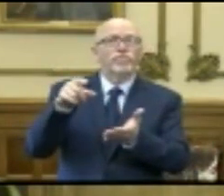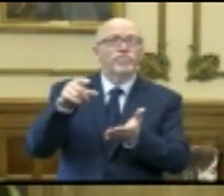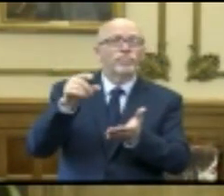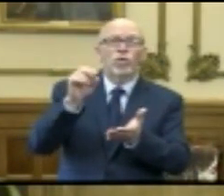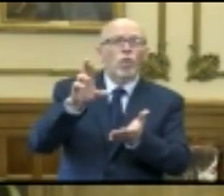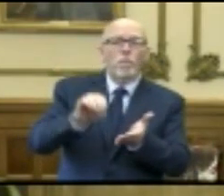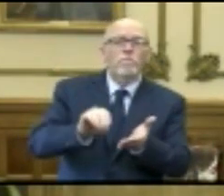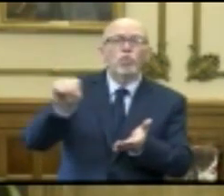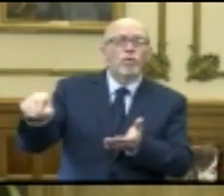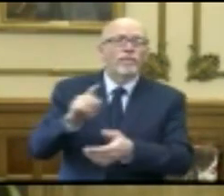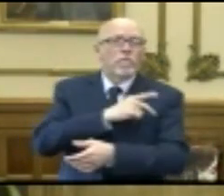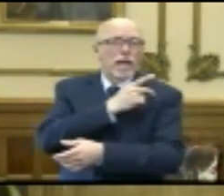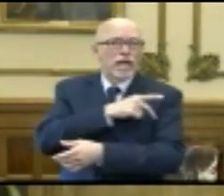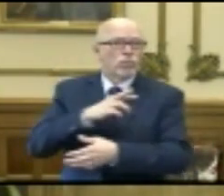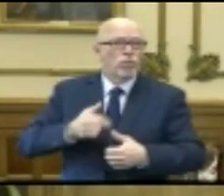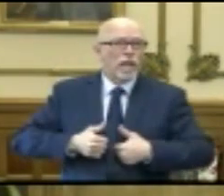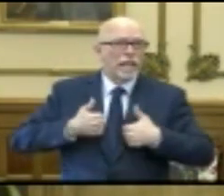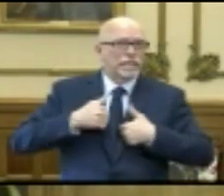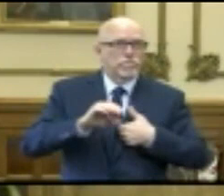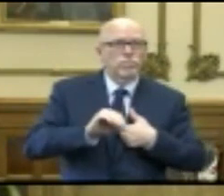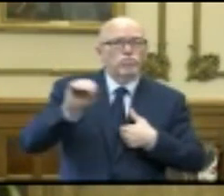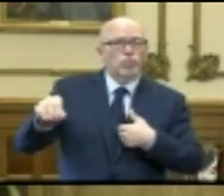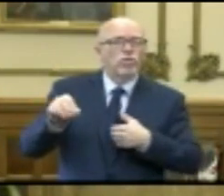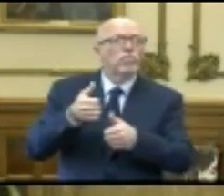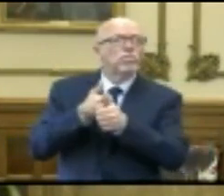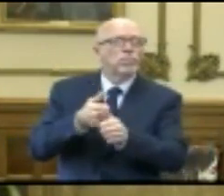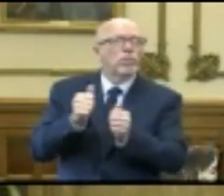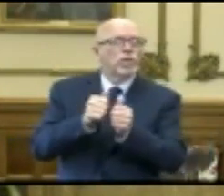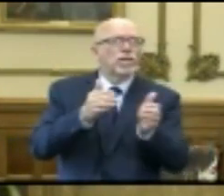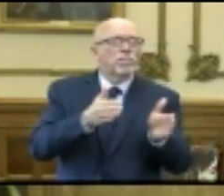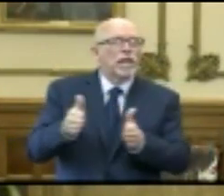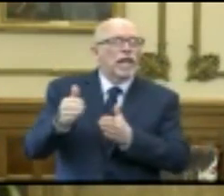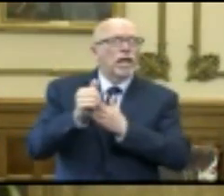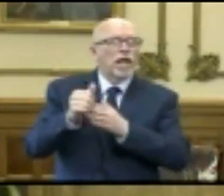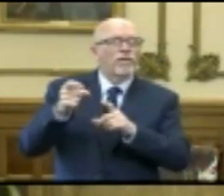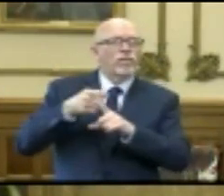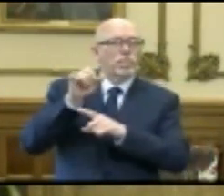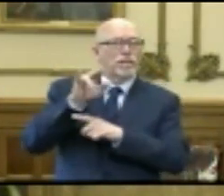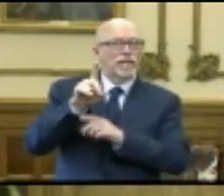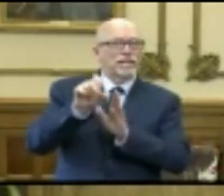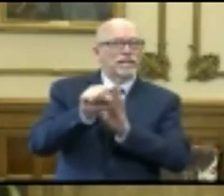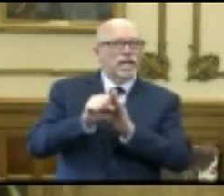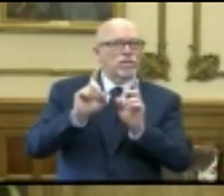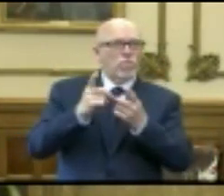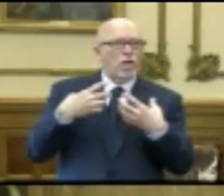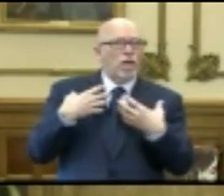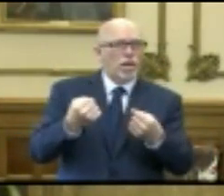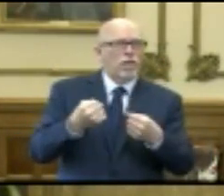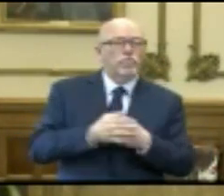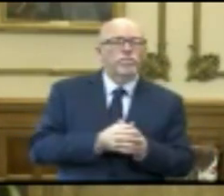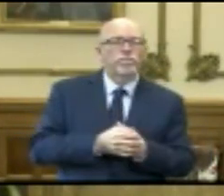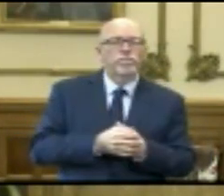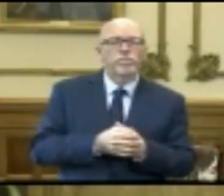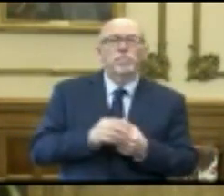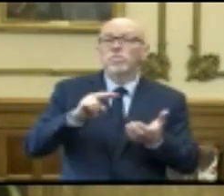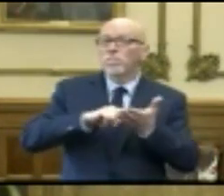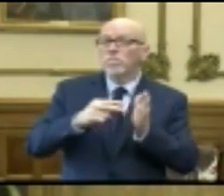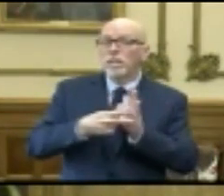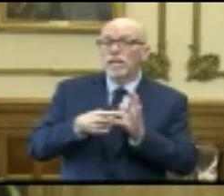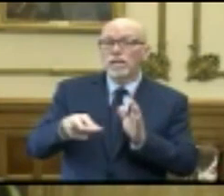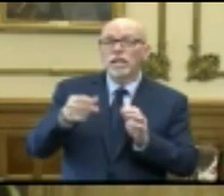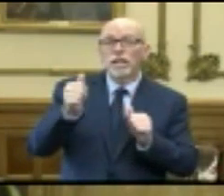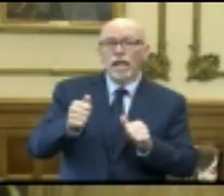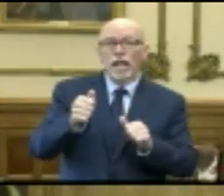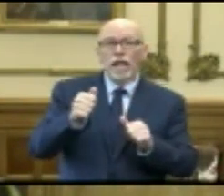relocate patients or residents in accordance with the plans and guidance from the Indiana State Department of Health. This includes transfers